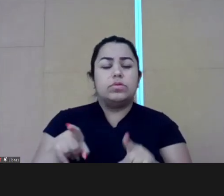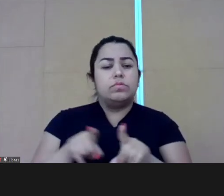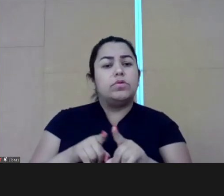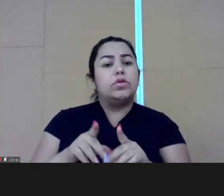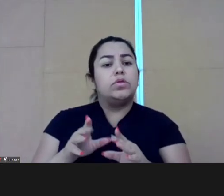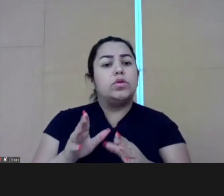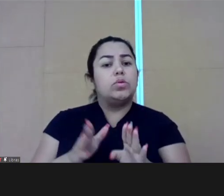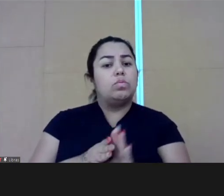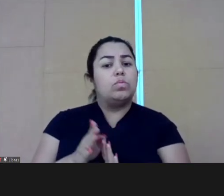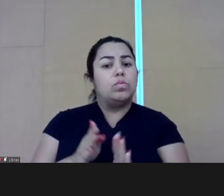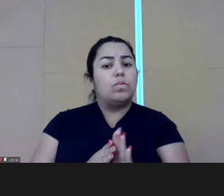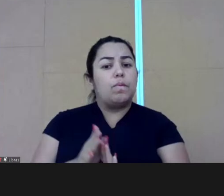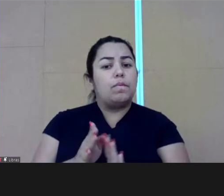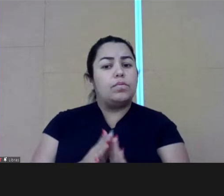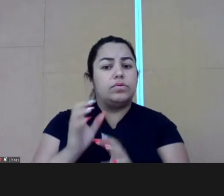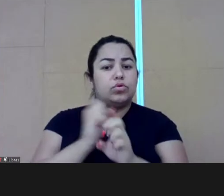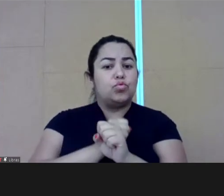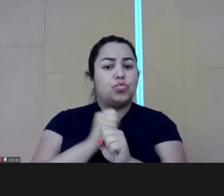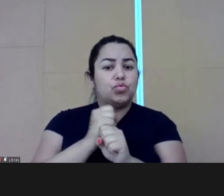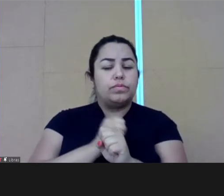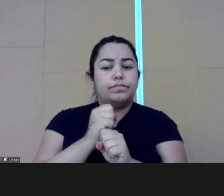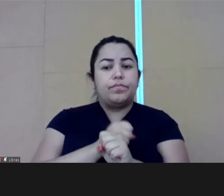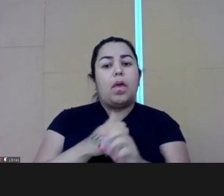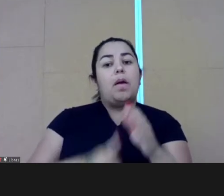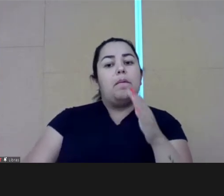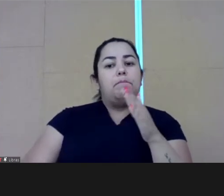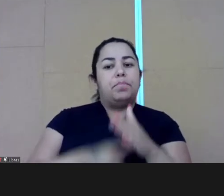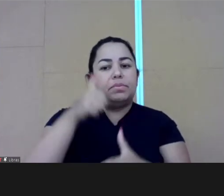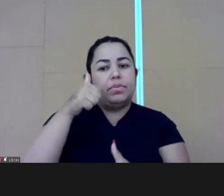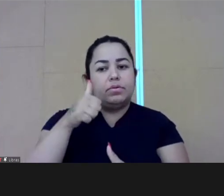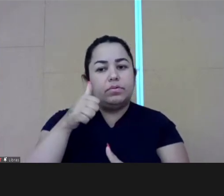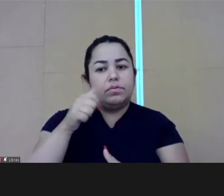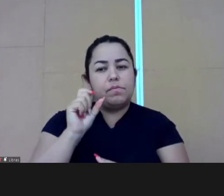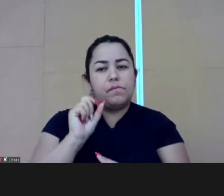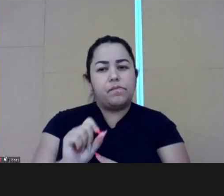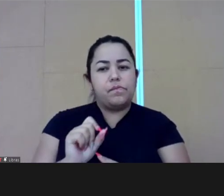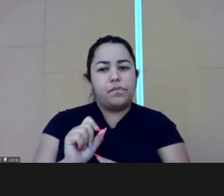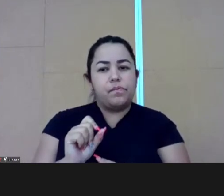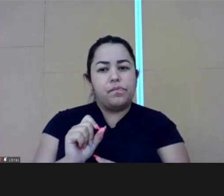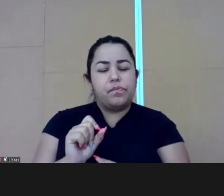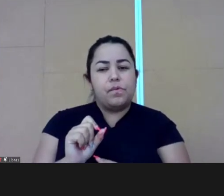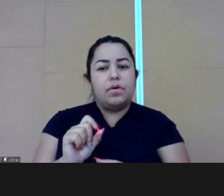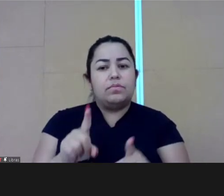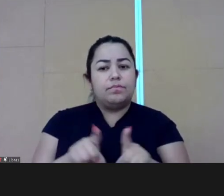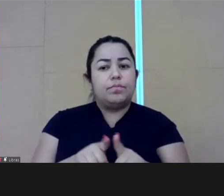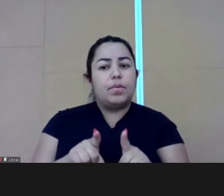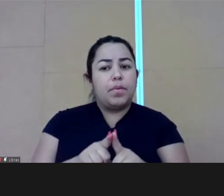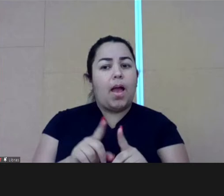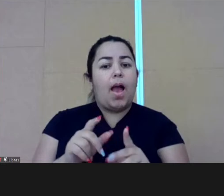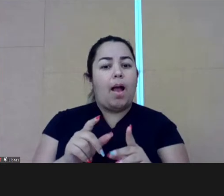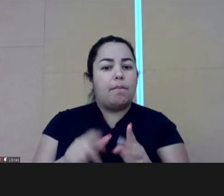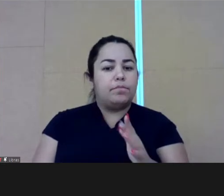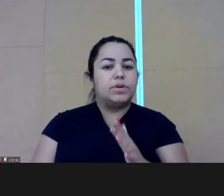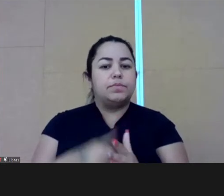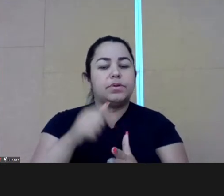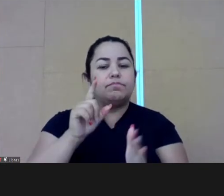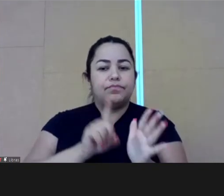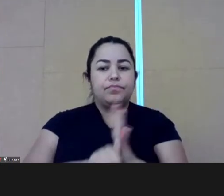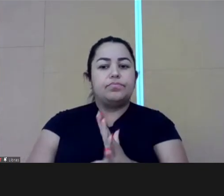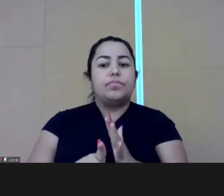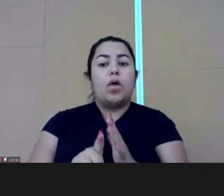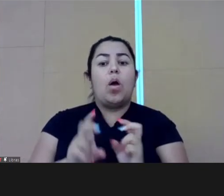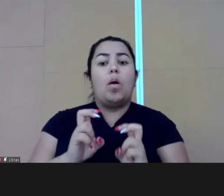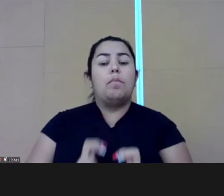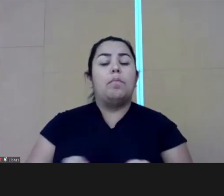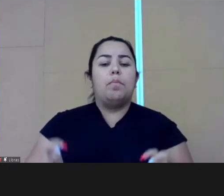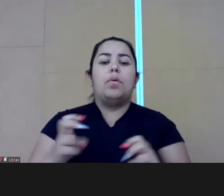the great reflection that guided our works in the past years. First of all, the first question